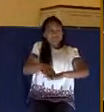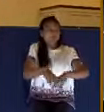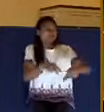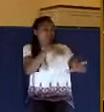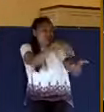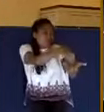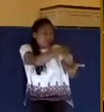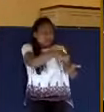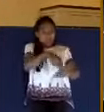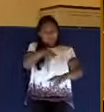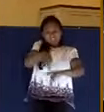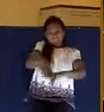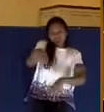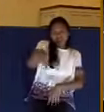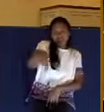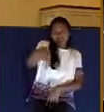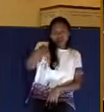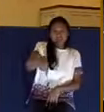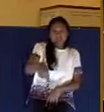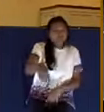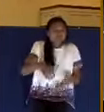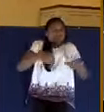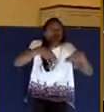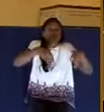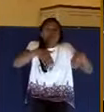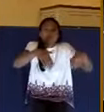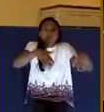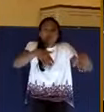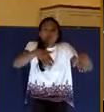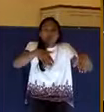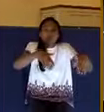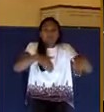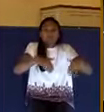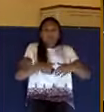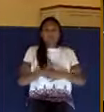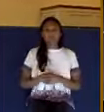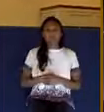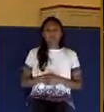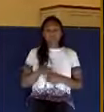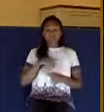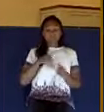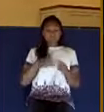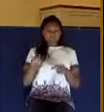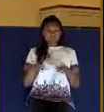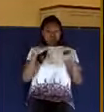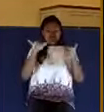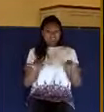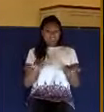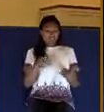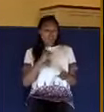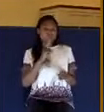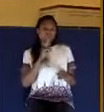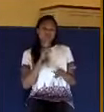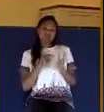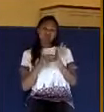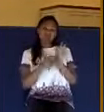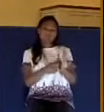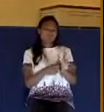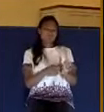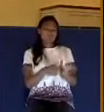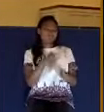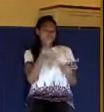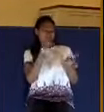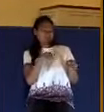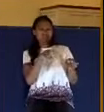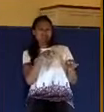Just get out of the way. And by doing that, he shows that this poor man is not much in his sight, this usher.